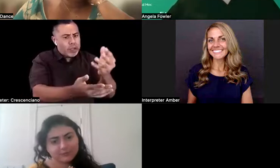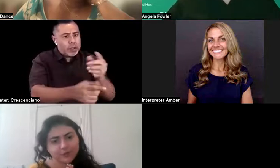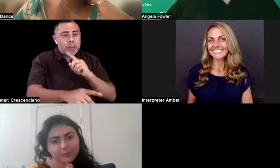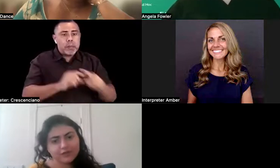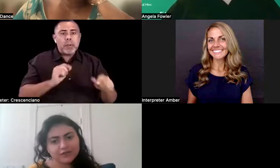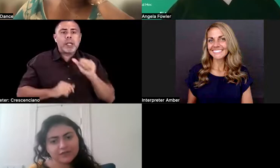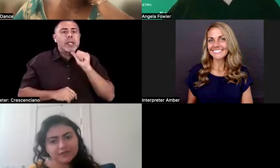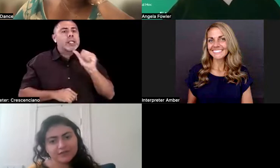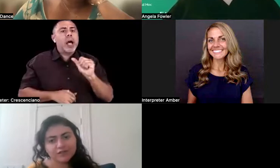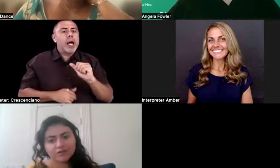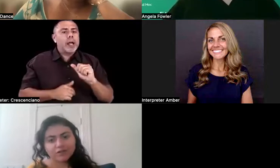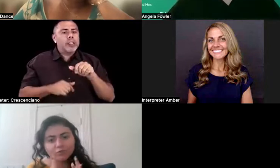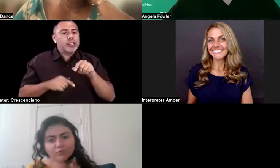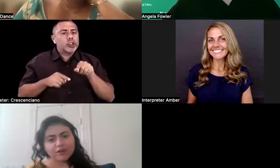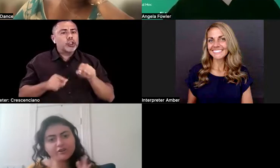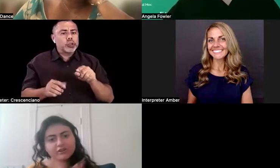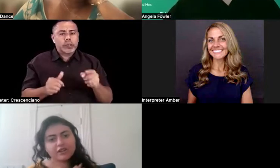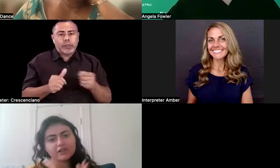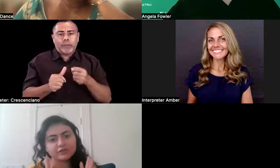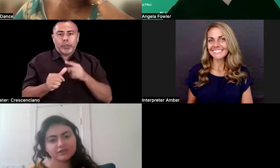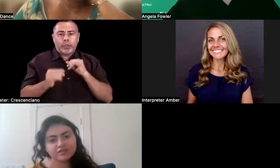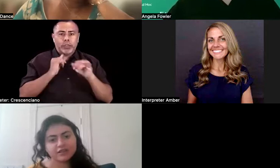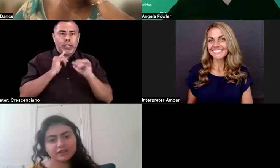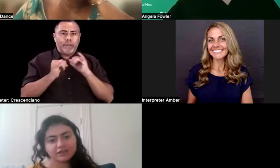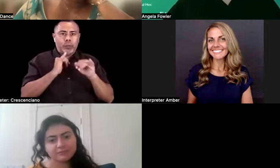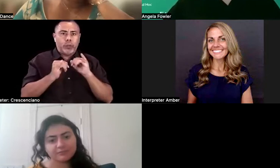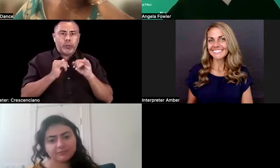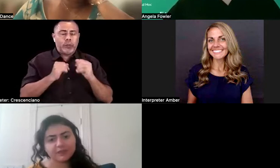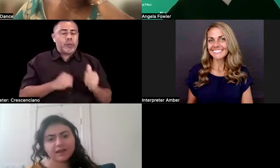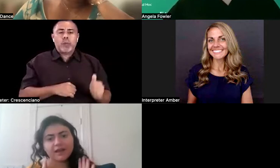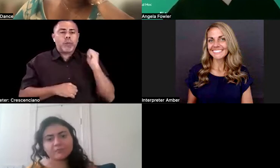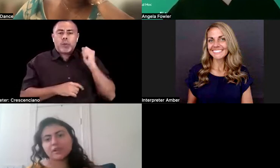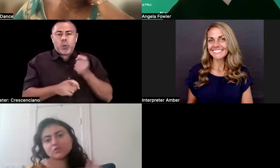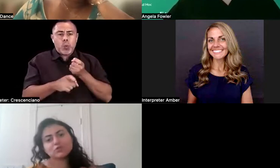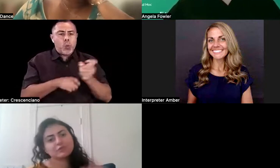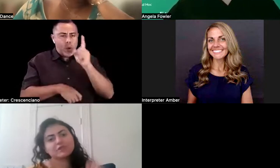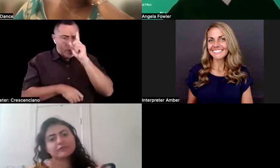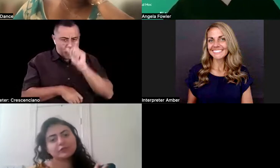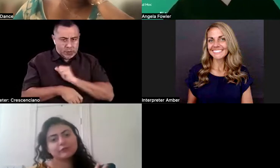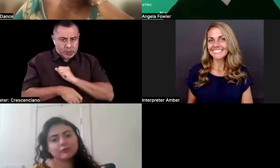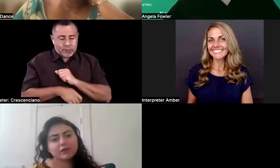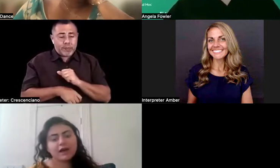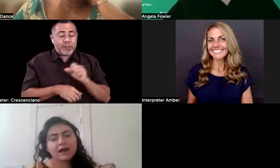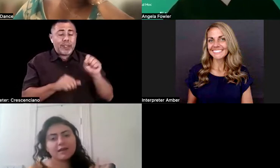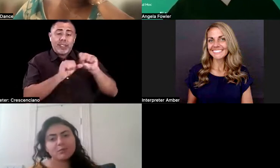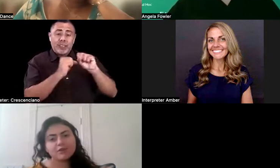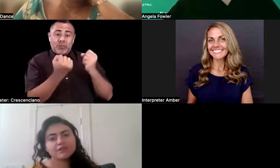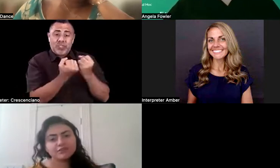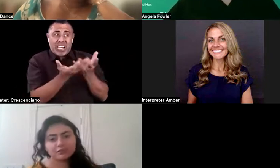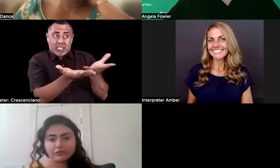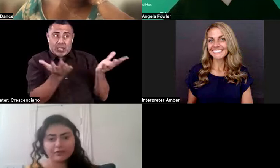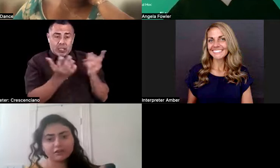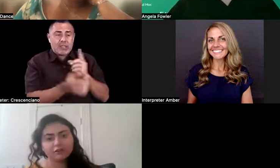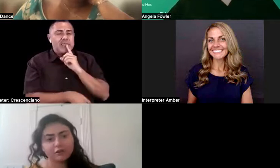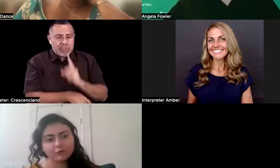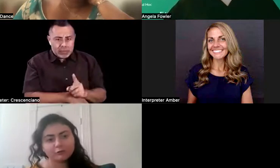because we are in an ableist society. I'm not shooting myself in the foot. I am waiting